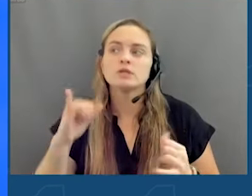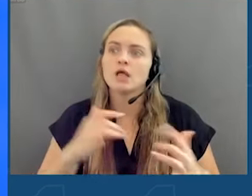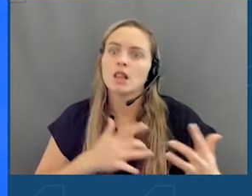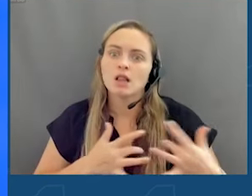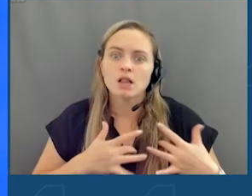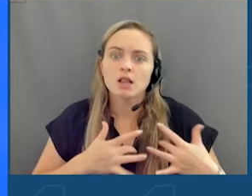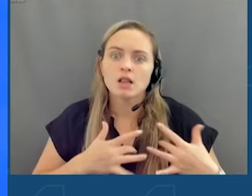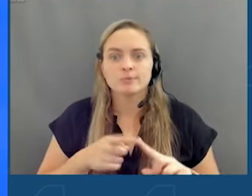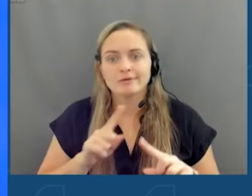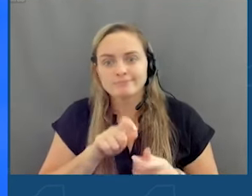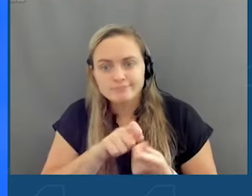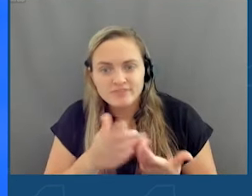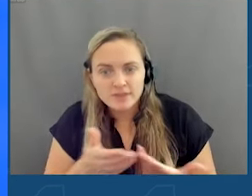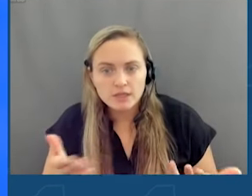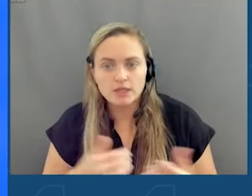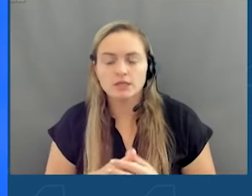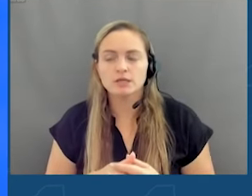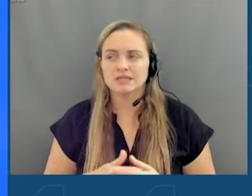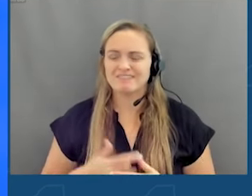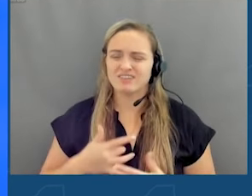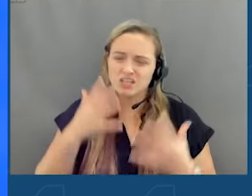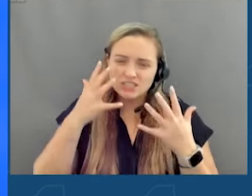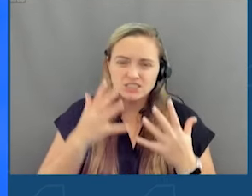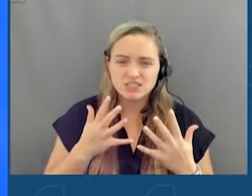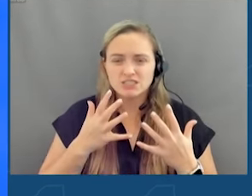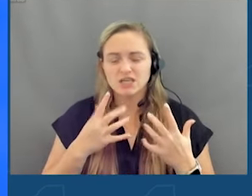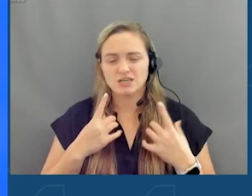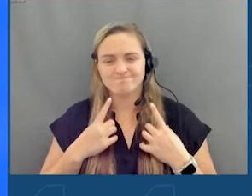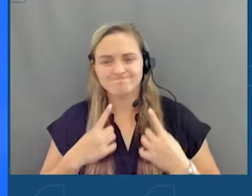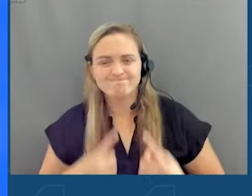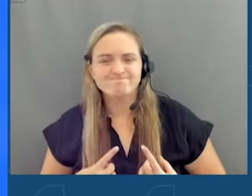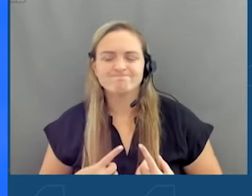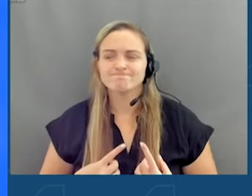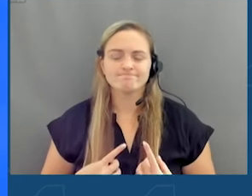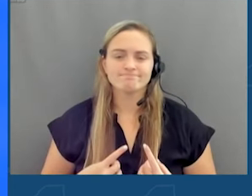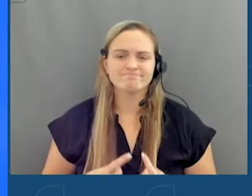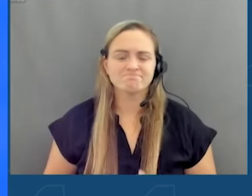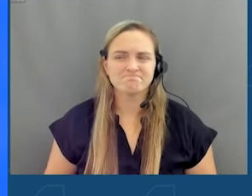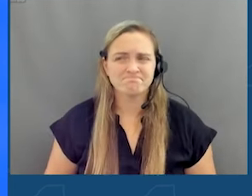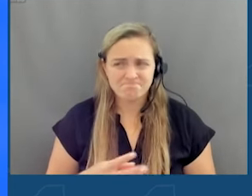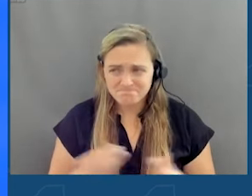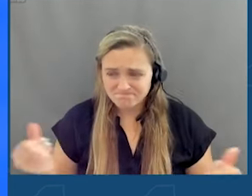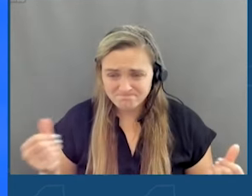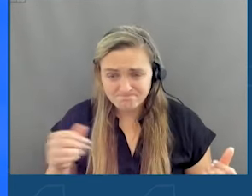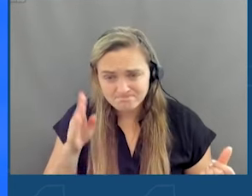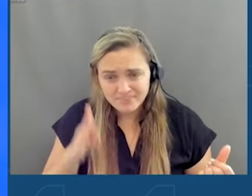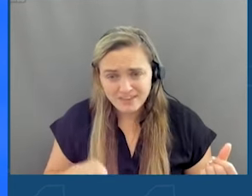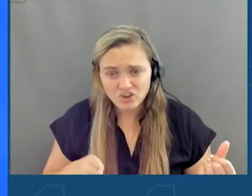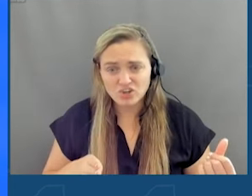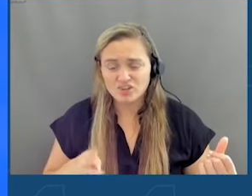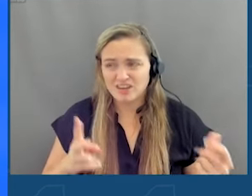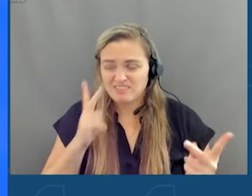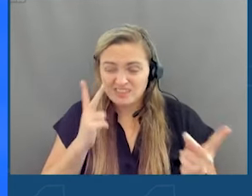about things and they're feeling sadness and depression. It just never seems to go away, what they saw and endured.